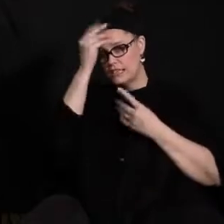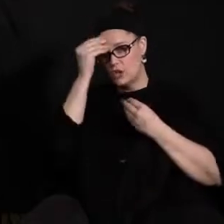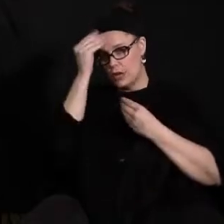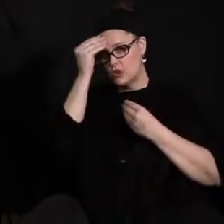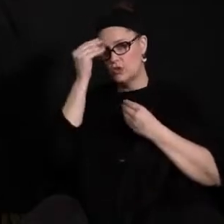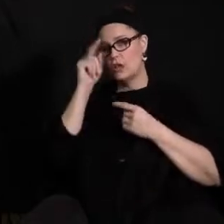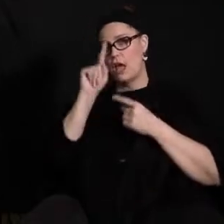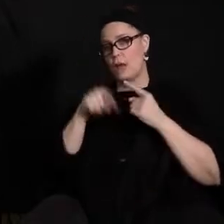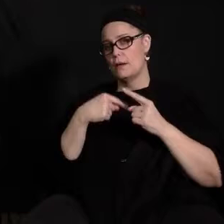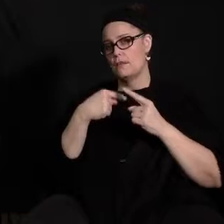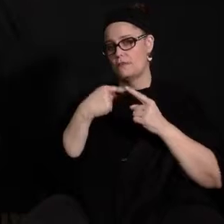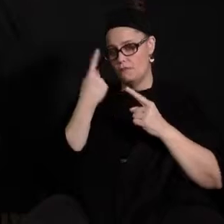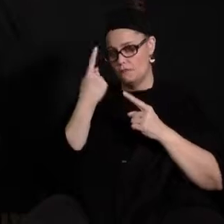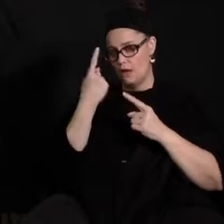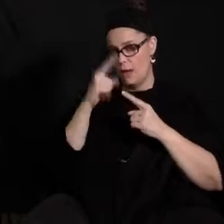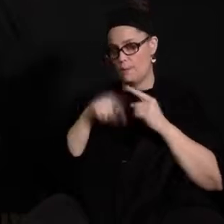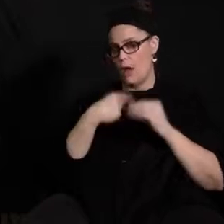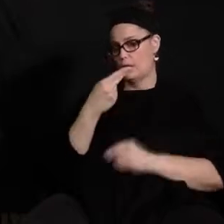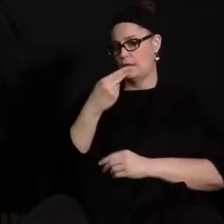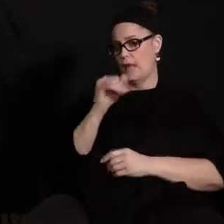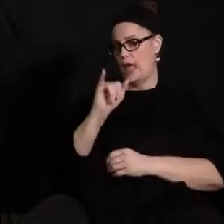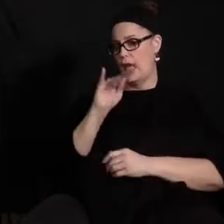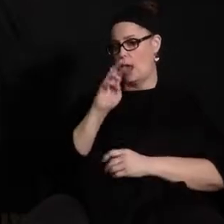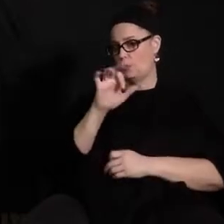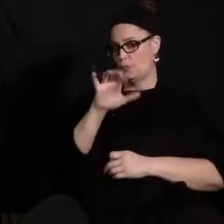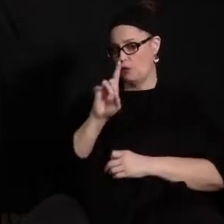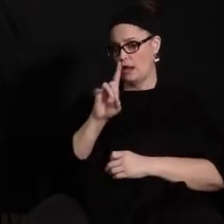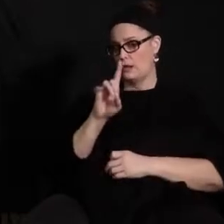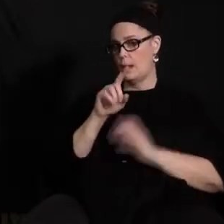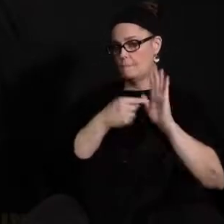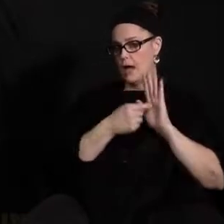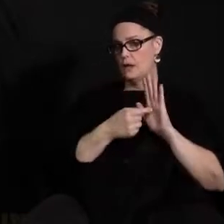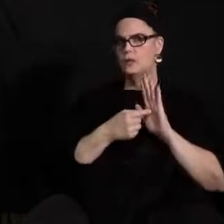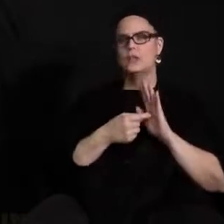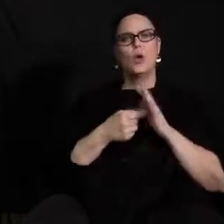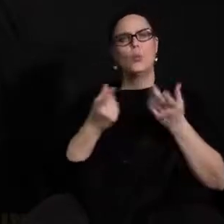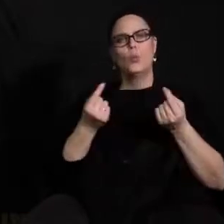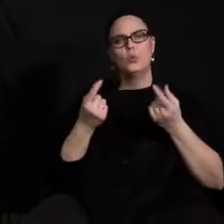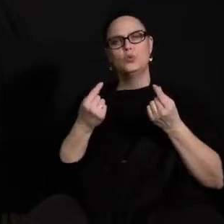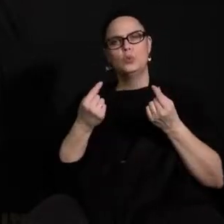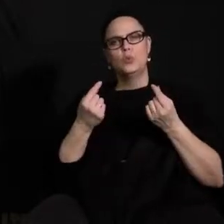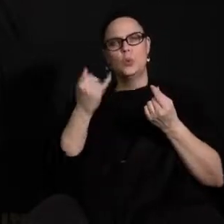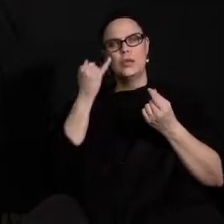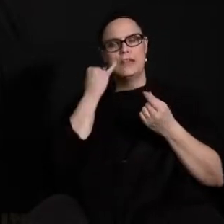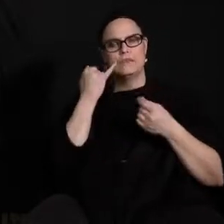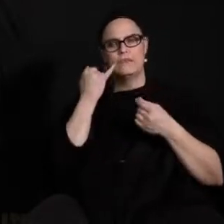and what will the procedure be for a covet outbreak for example in a classroom or other area of the school